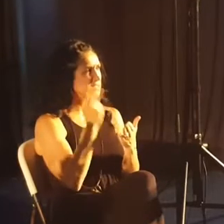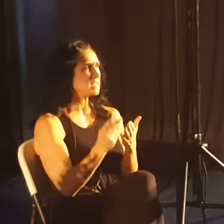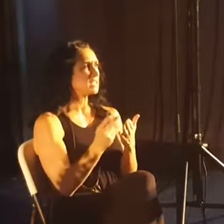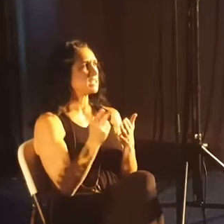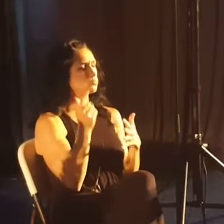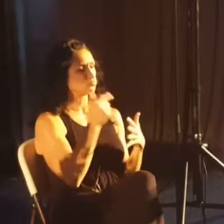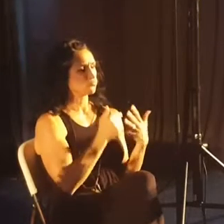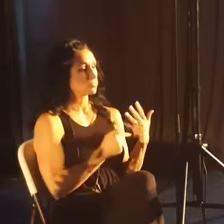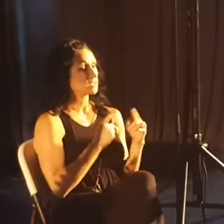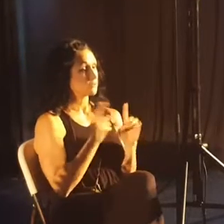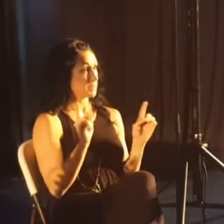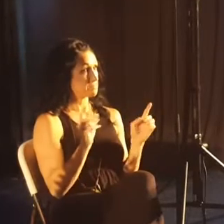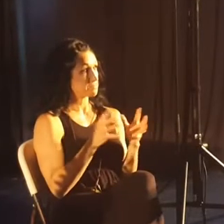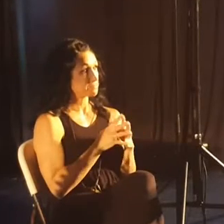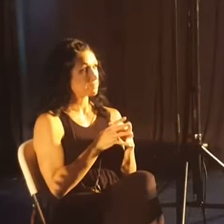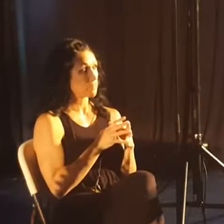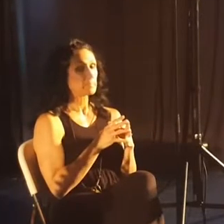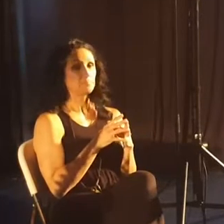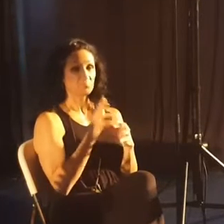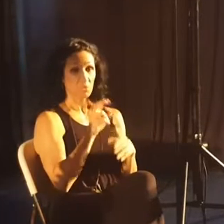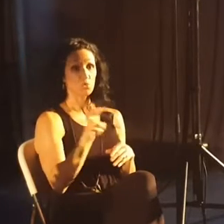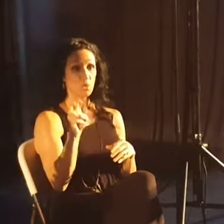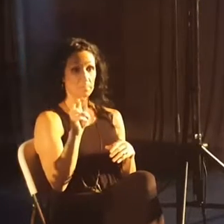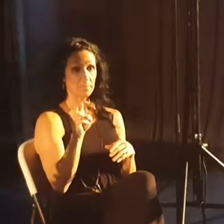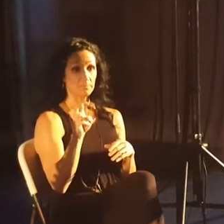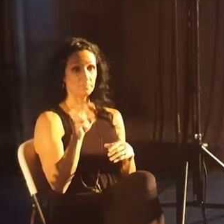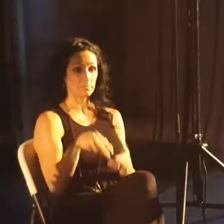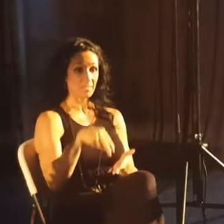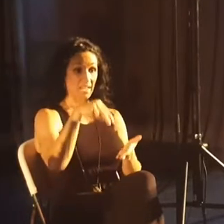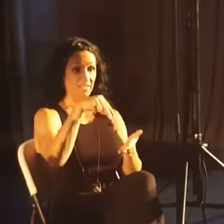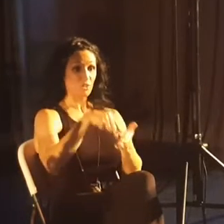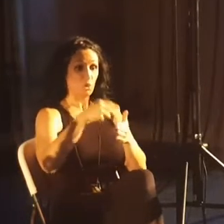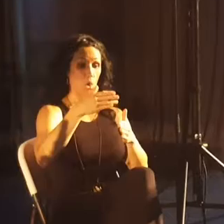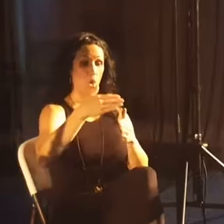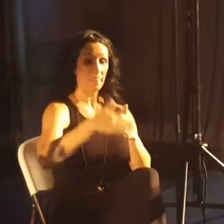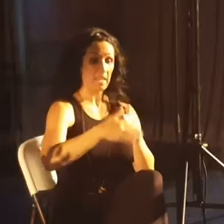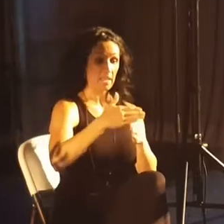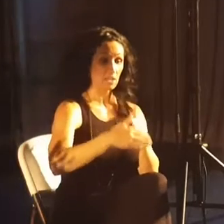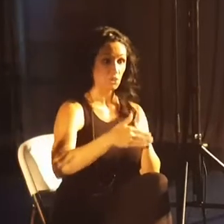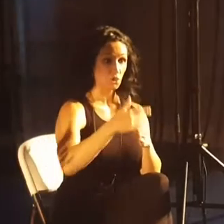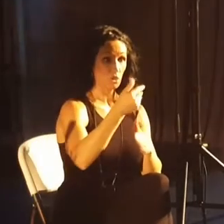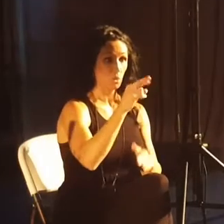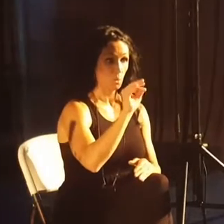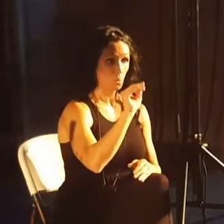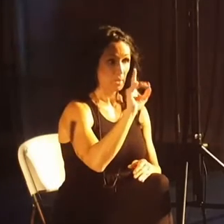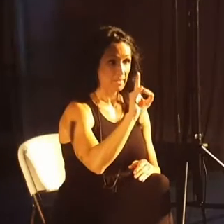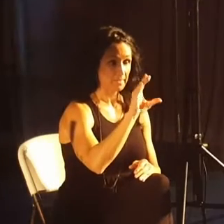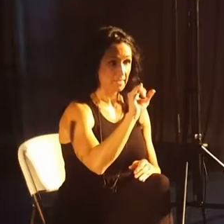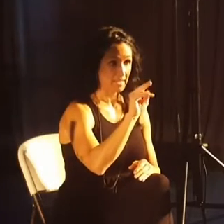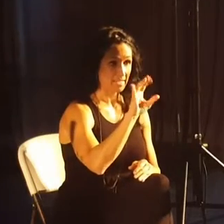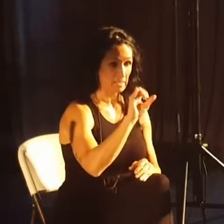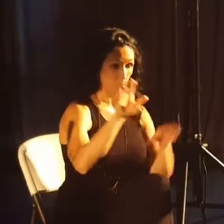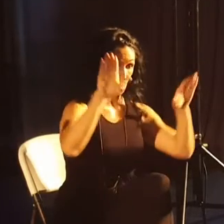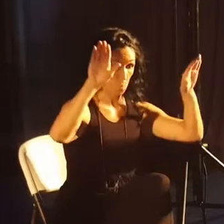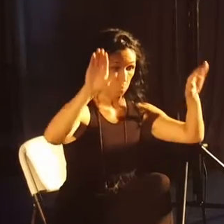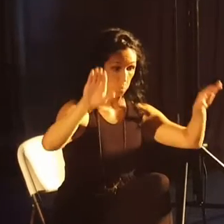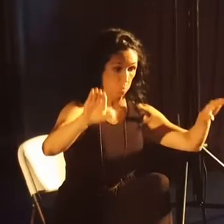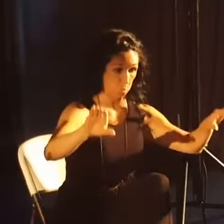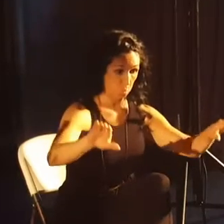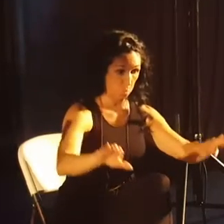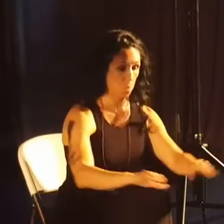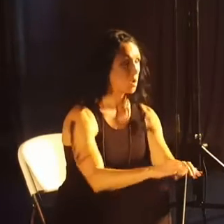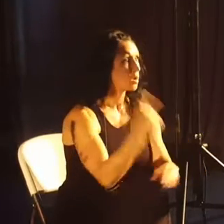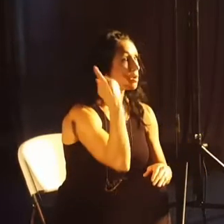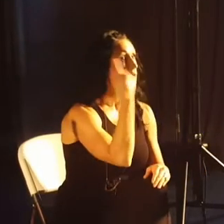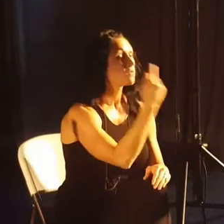things differently. On our trip this summer, I stood on the edge of the Grand Canyon for the first time in my life, and for one of the